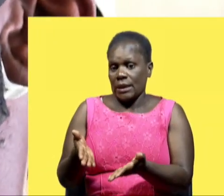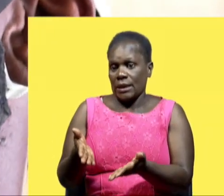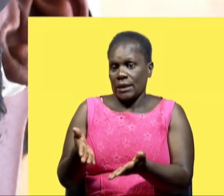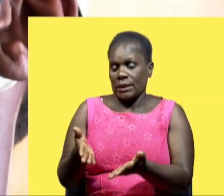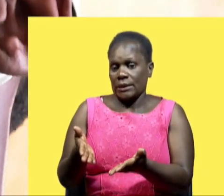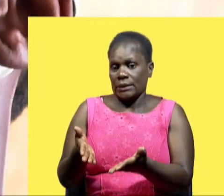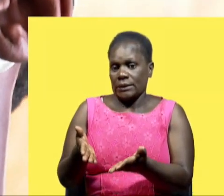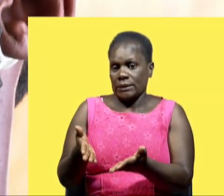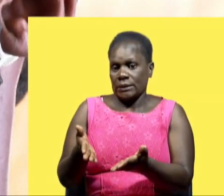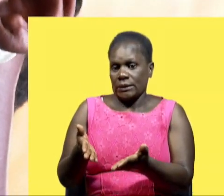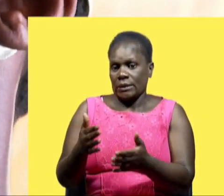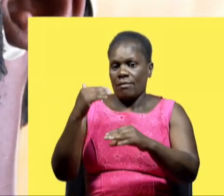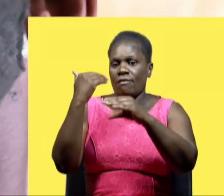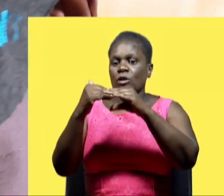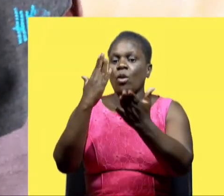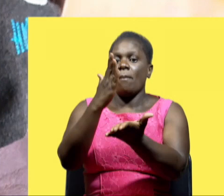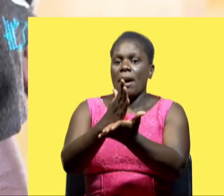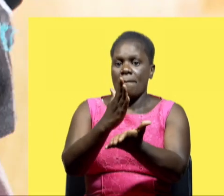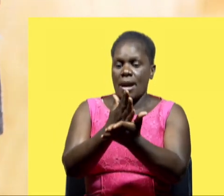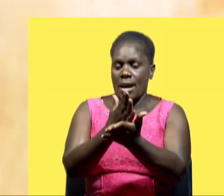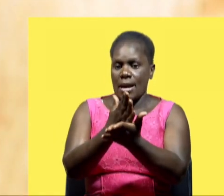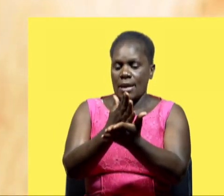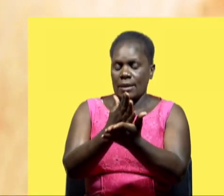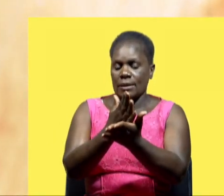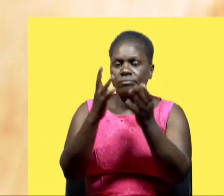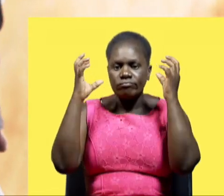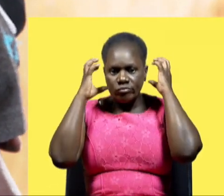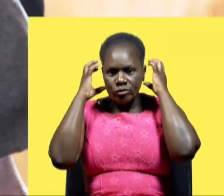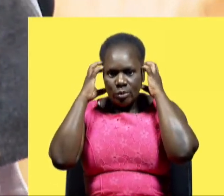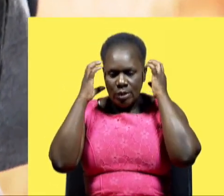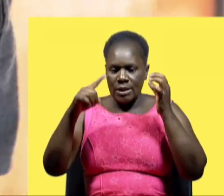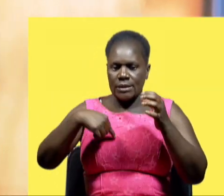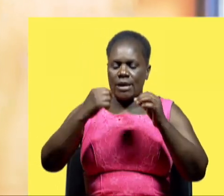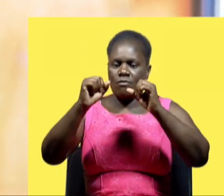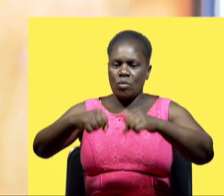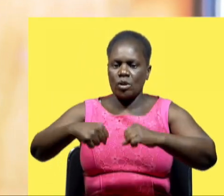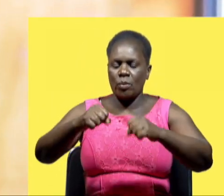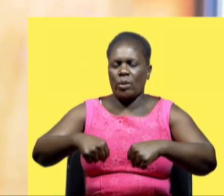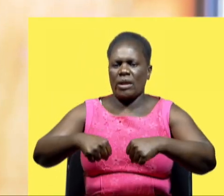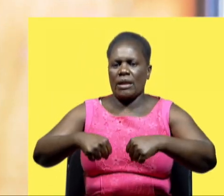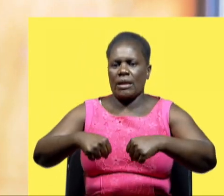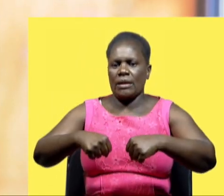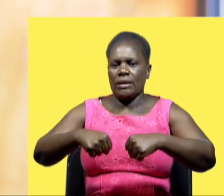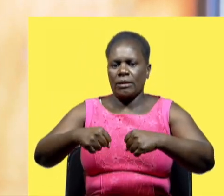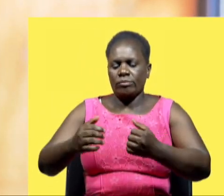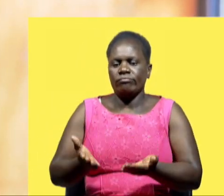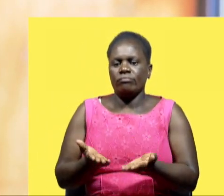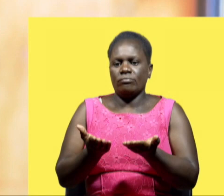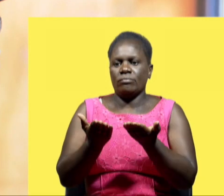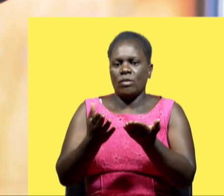gadget the virtual reality gadget headset we are able to aggregate